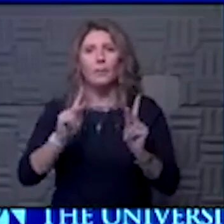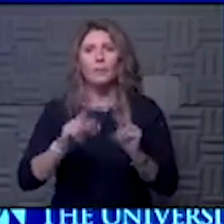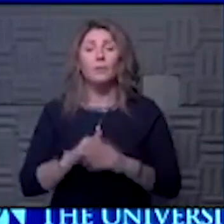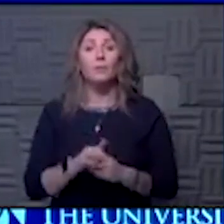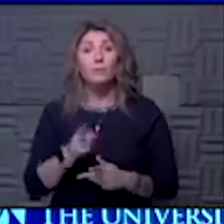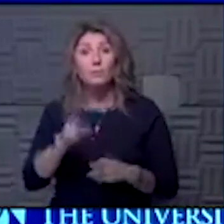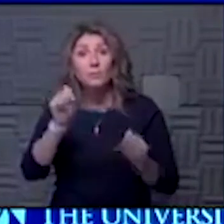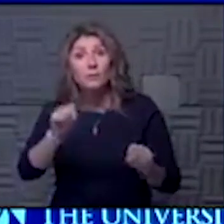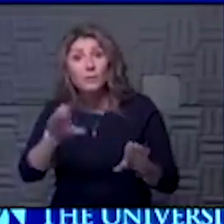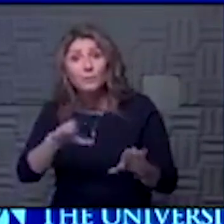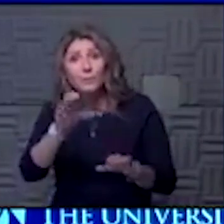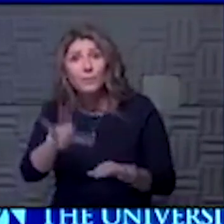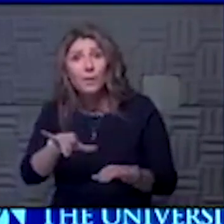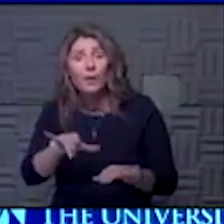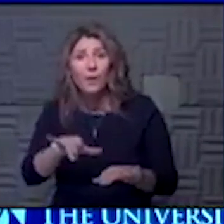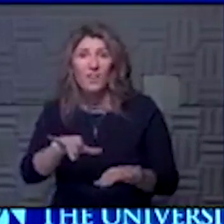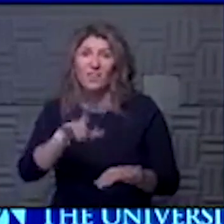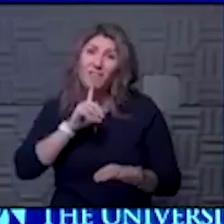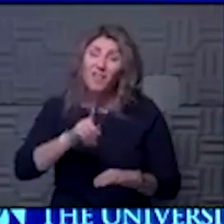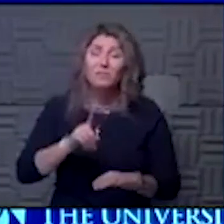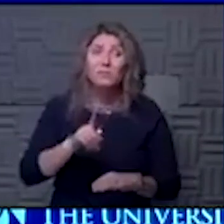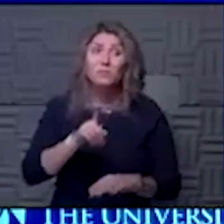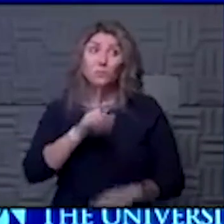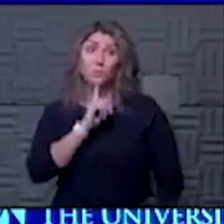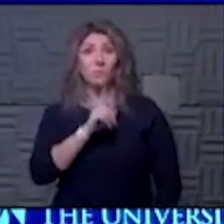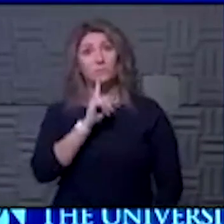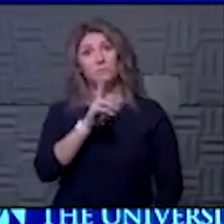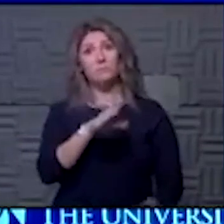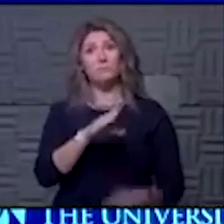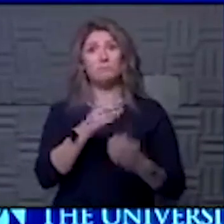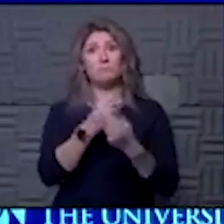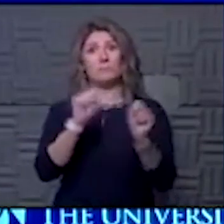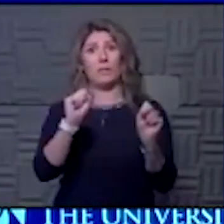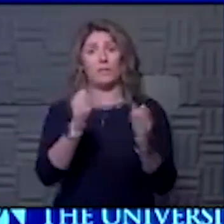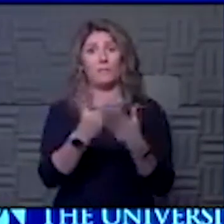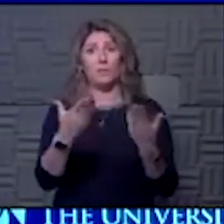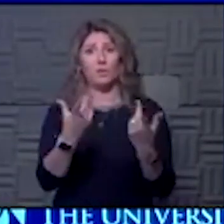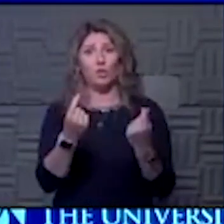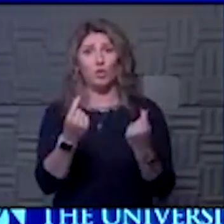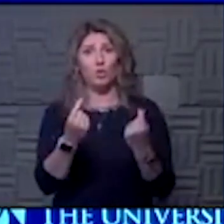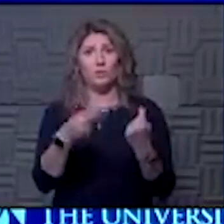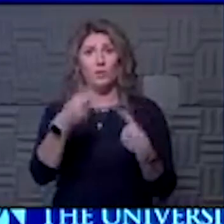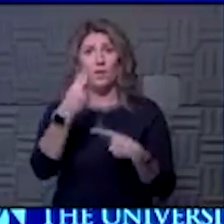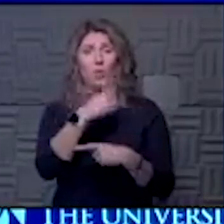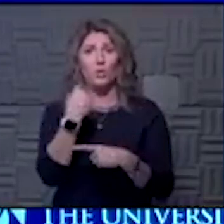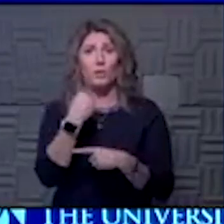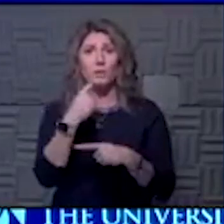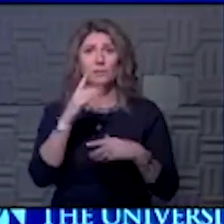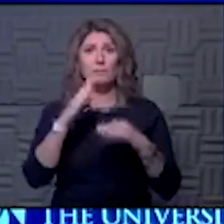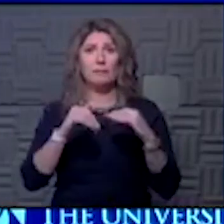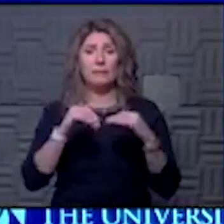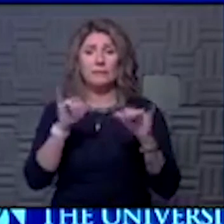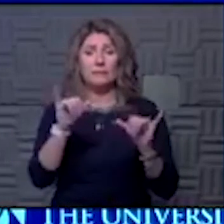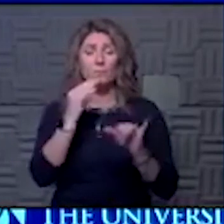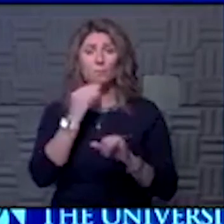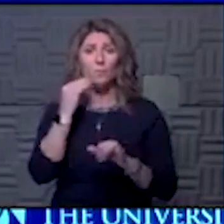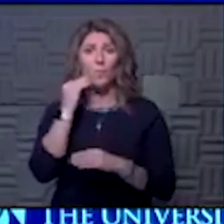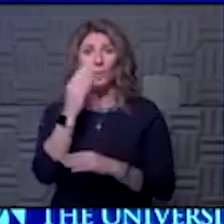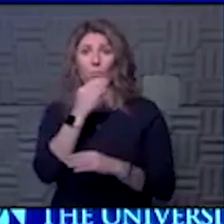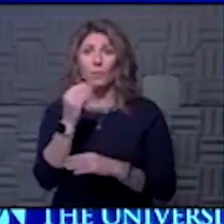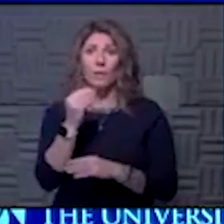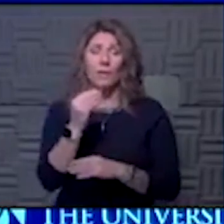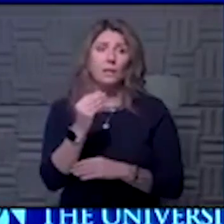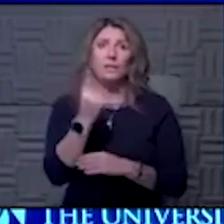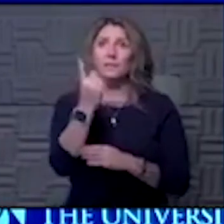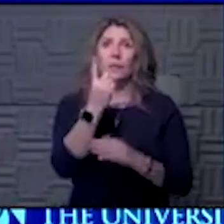can do that, and that is a relatively safe thing to do. Is it a higher risk than staying at home and staying there and not taking someone